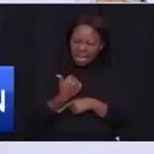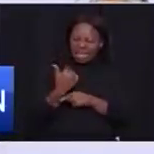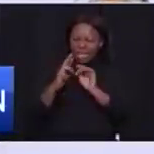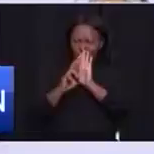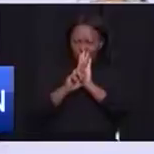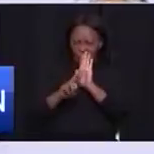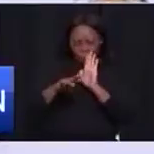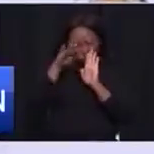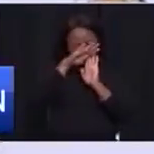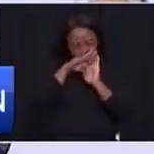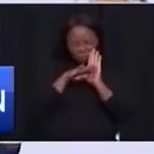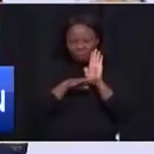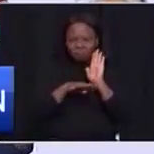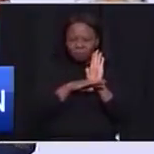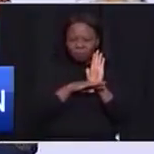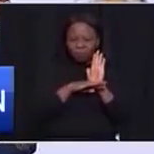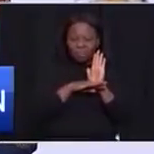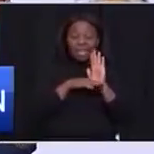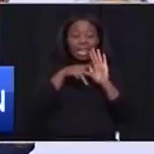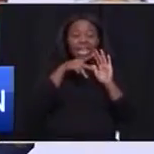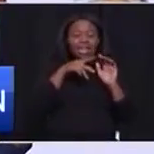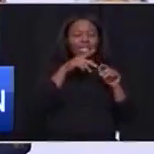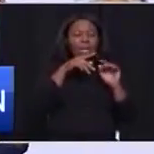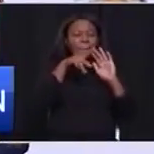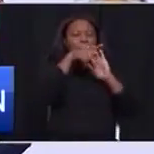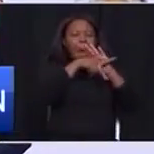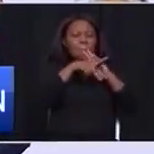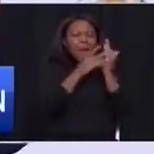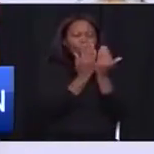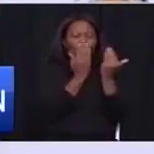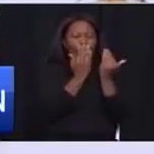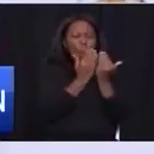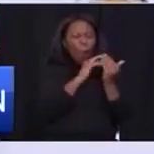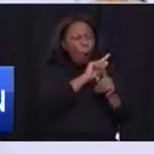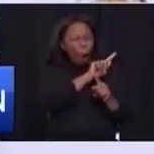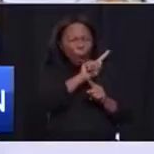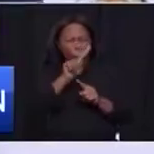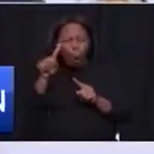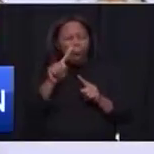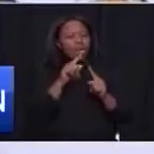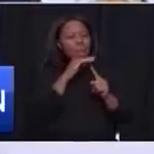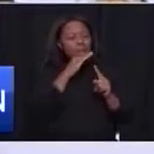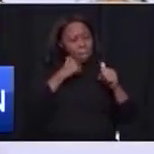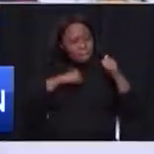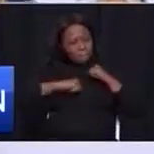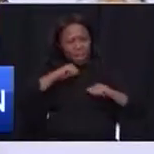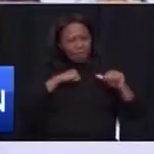on the status of every primary school in Gauteng. By status, I mean the performance and how